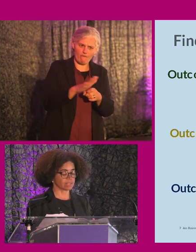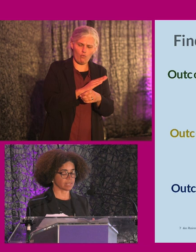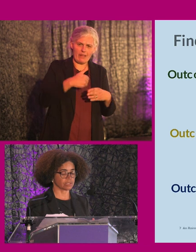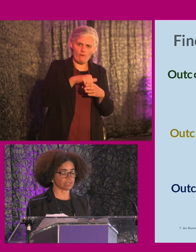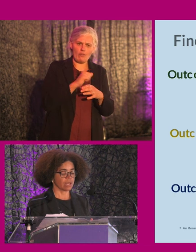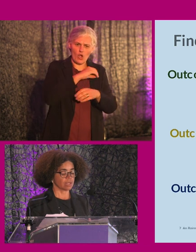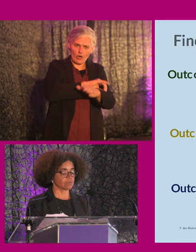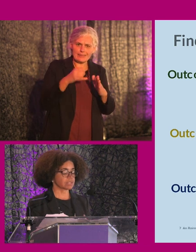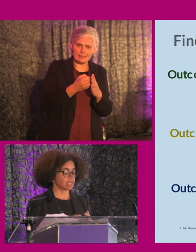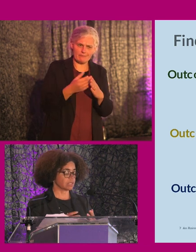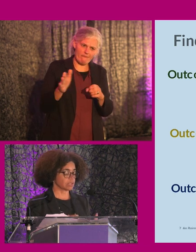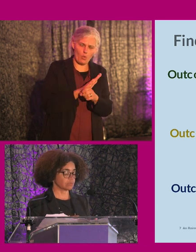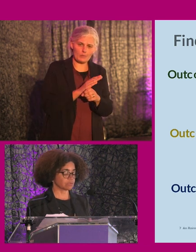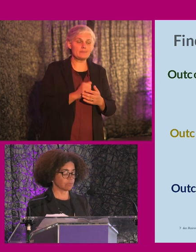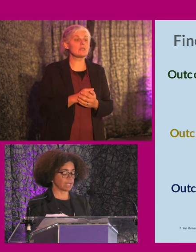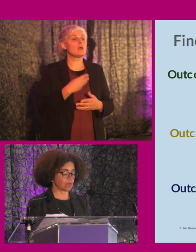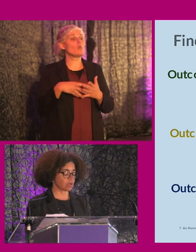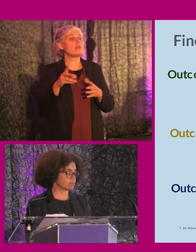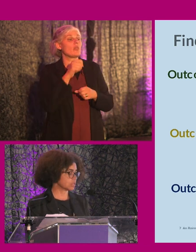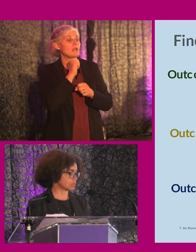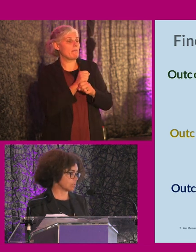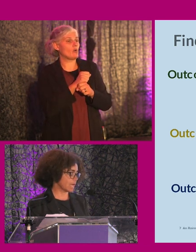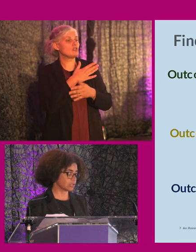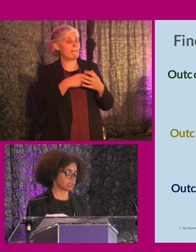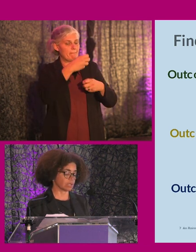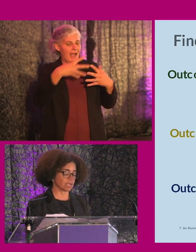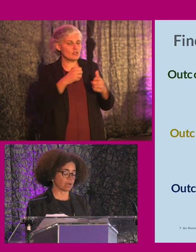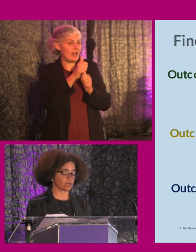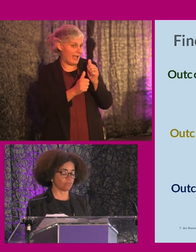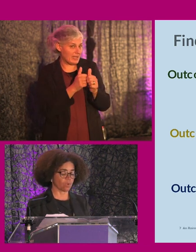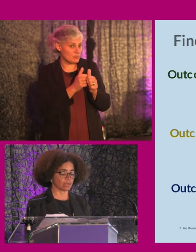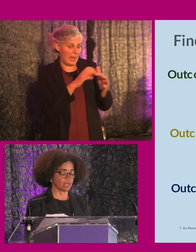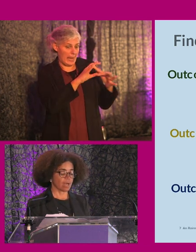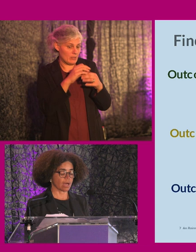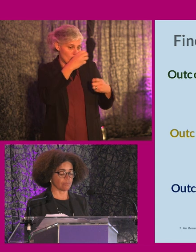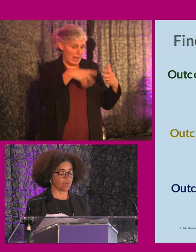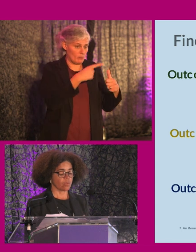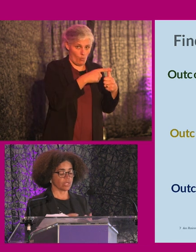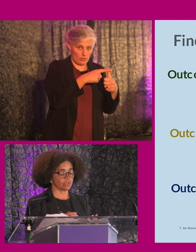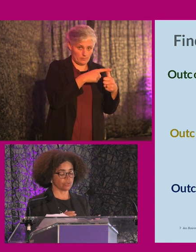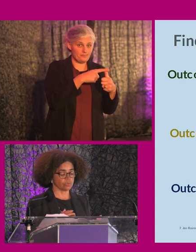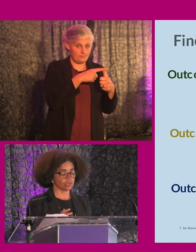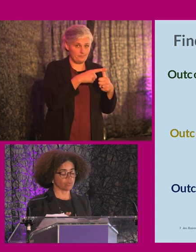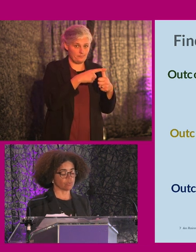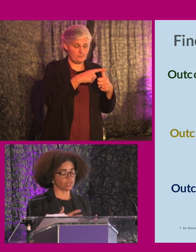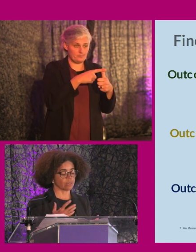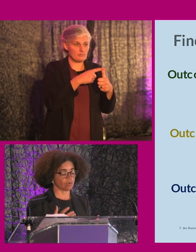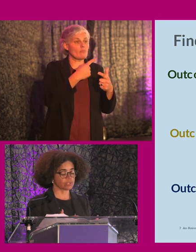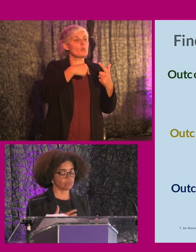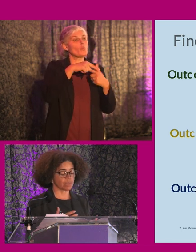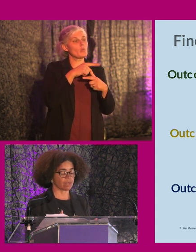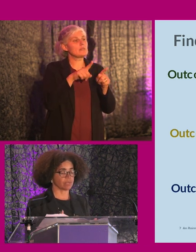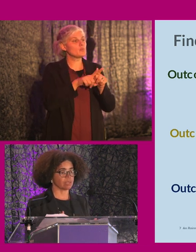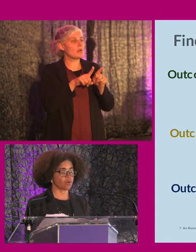organization. So, as I said, in terms of some of the outcomes, some of the actions on the outcome one, um, we, you, you know, we're, we're